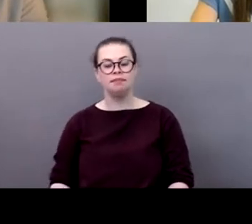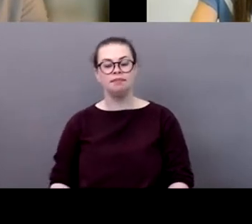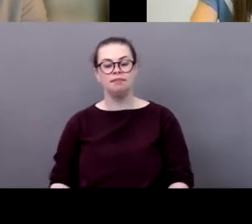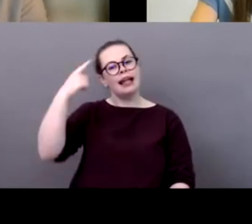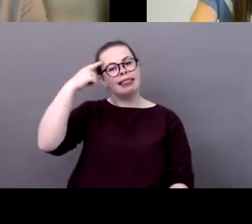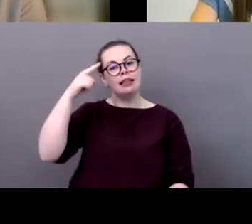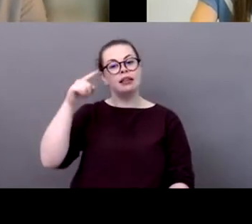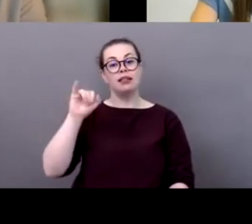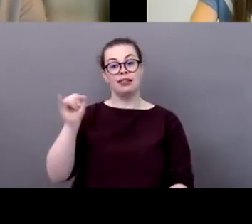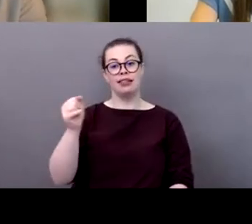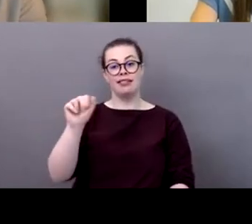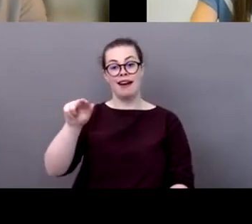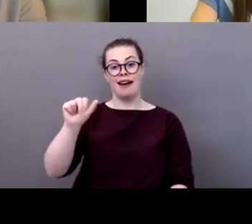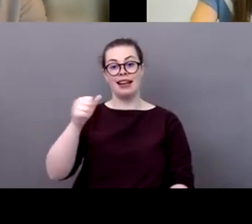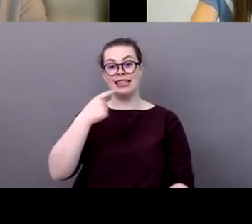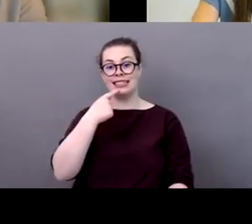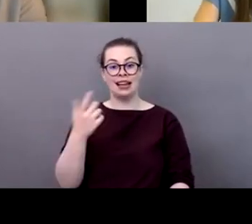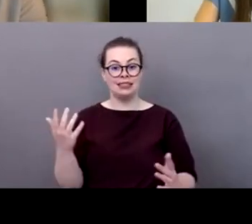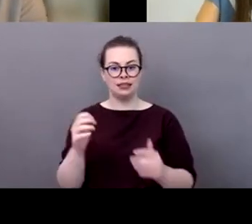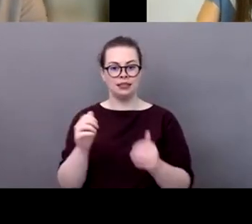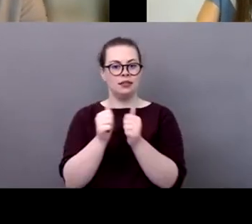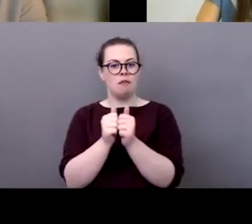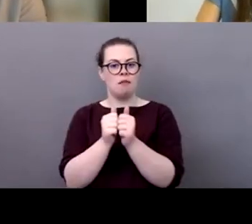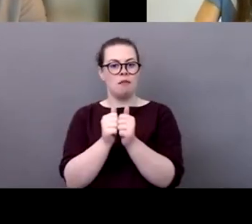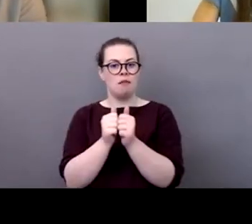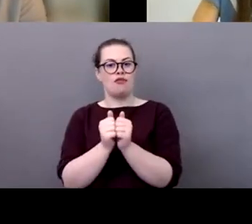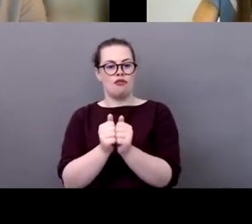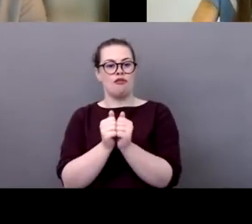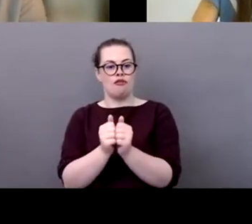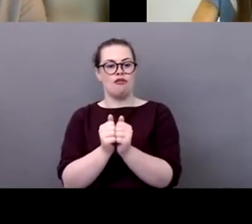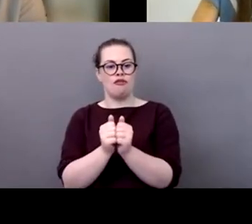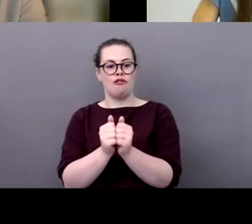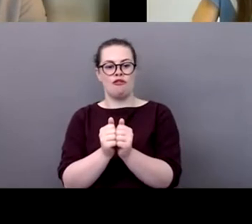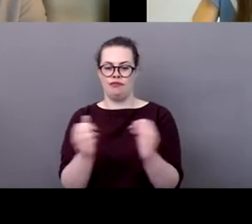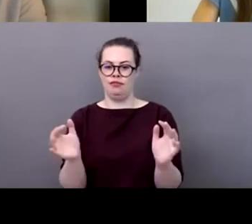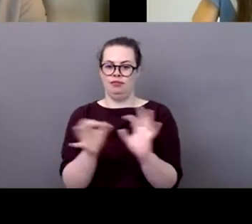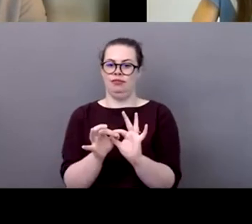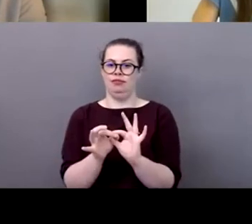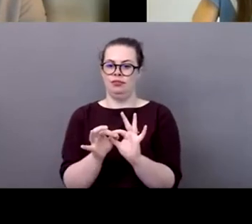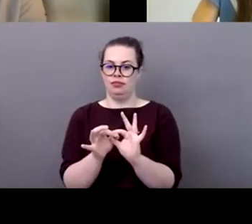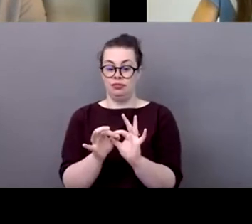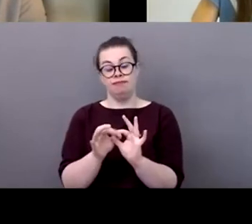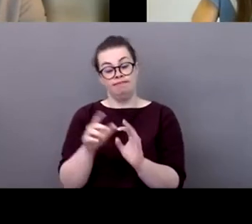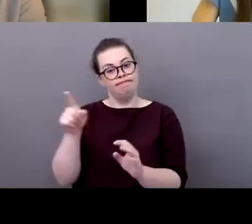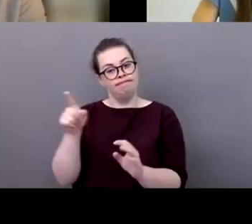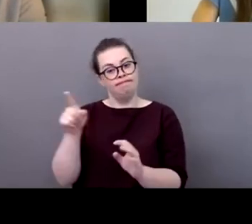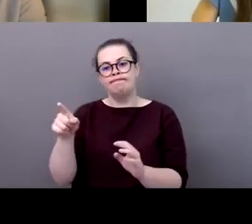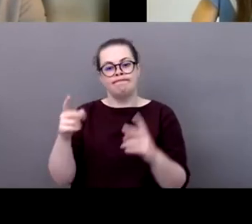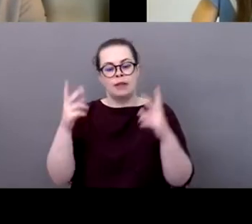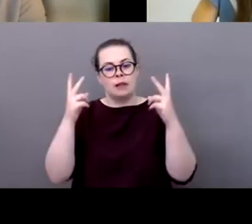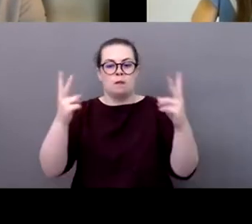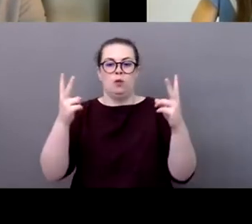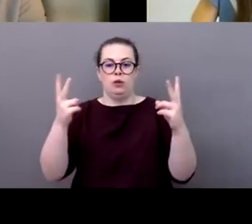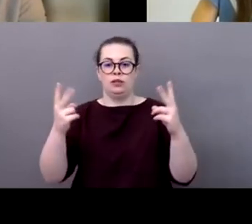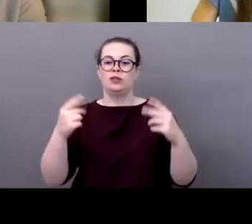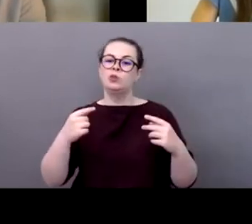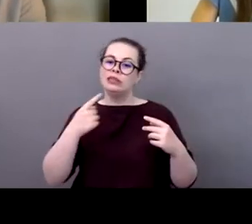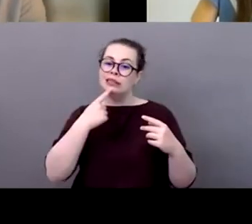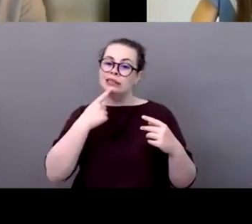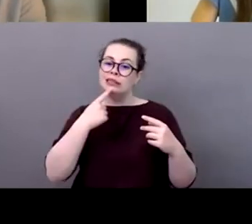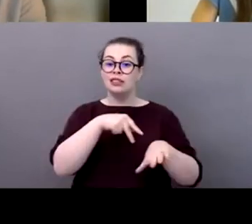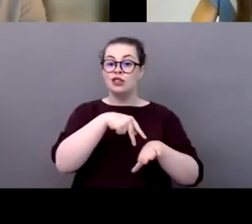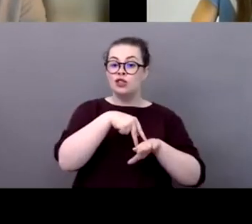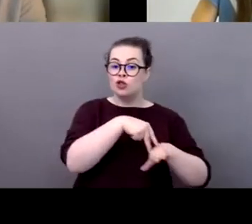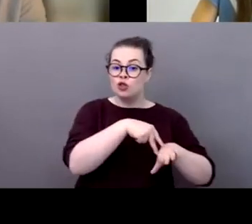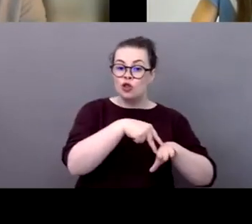one should be open and i see there was there was a question about you know what role we talk a lot about skiing and and surfing but we